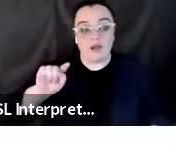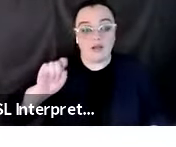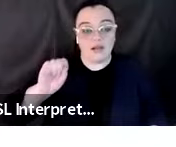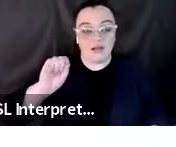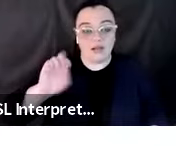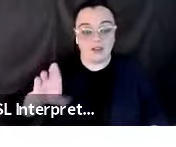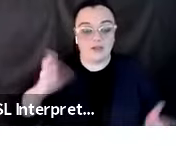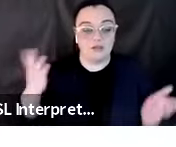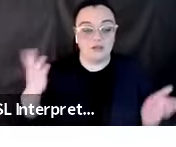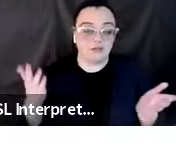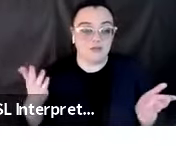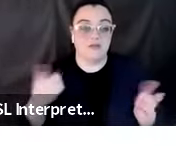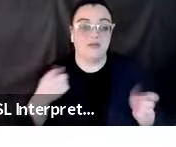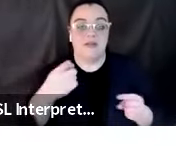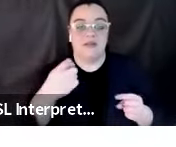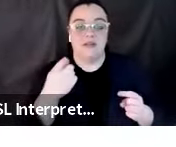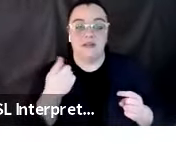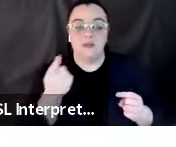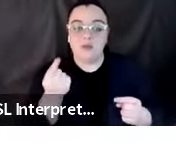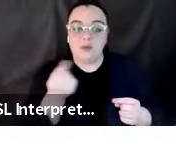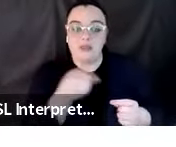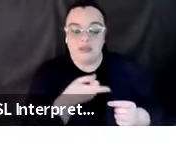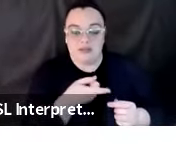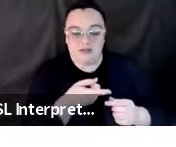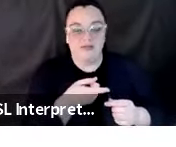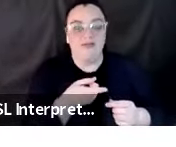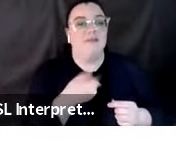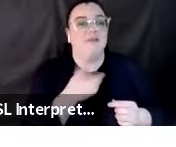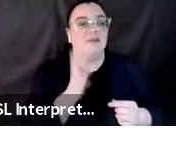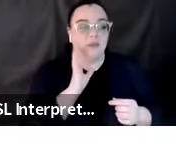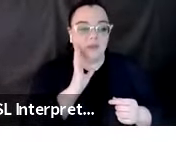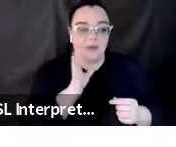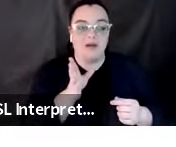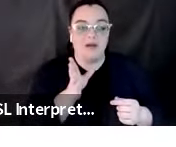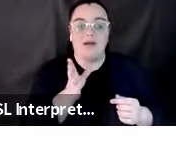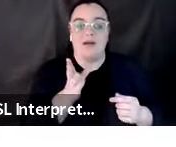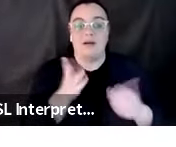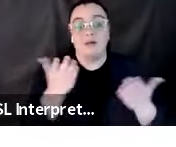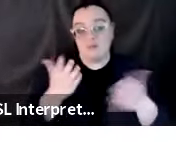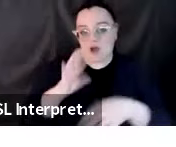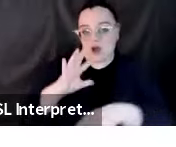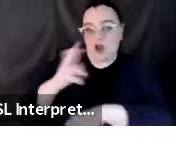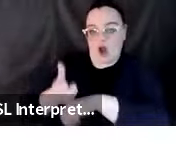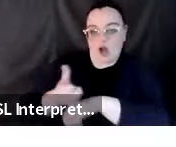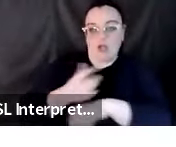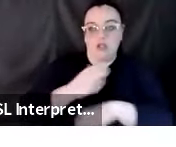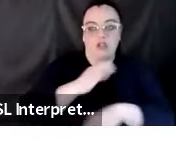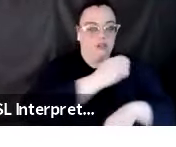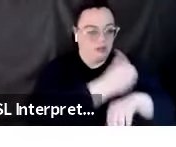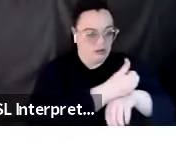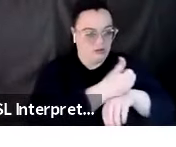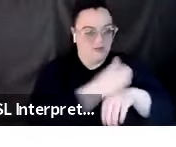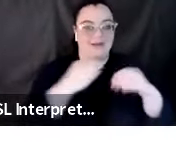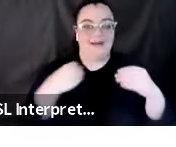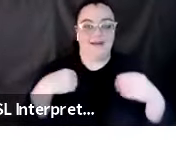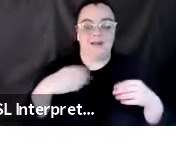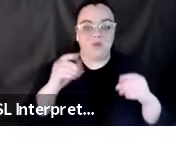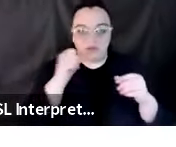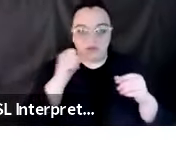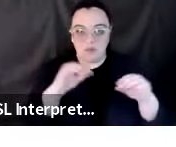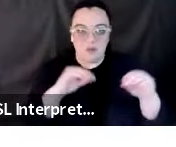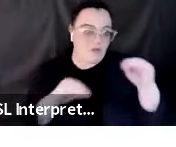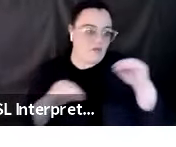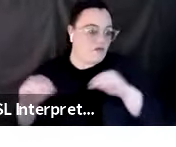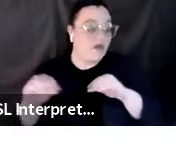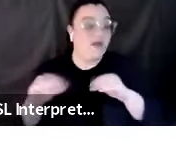showing like a walker that may also have locks or breaks. Same thing. You may